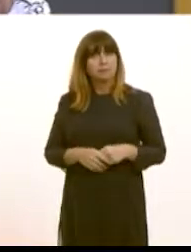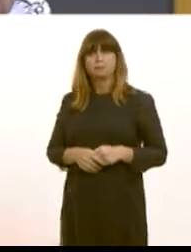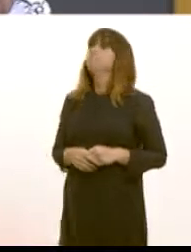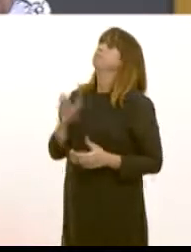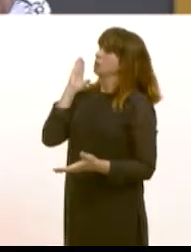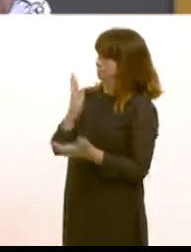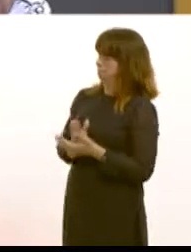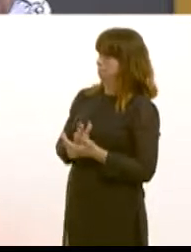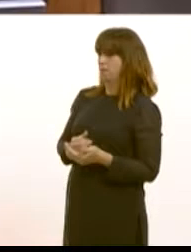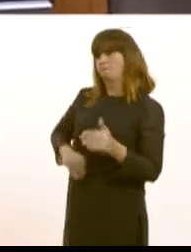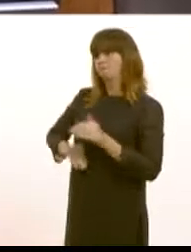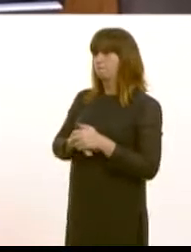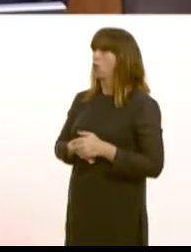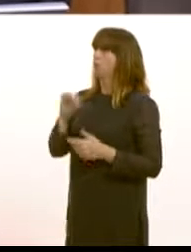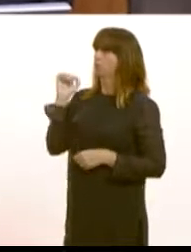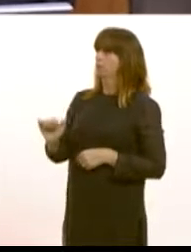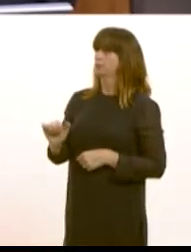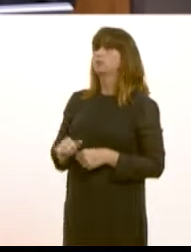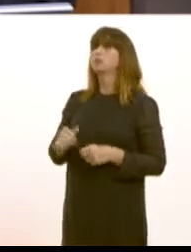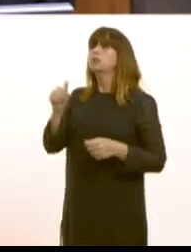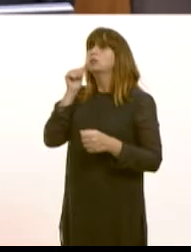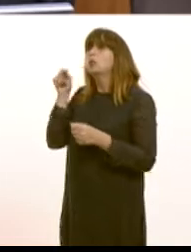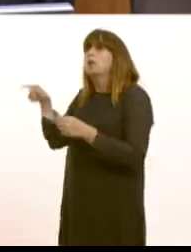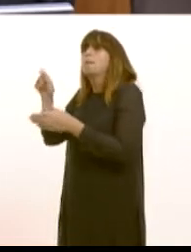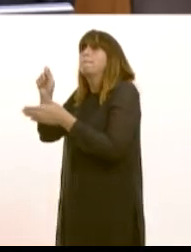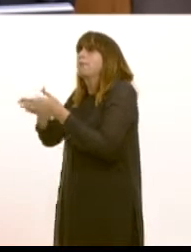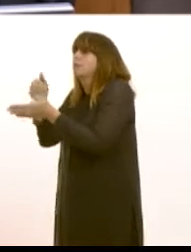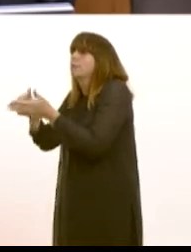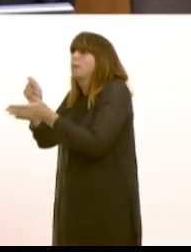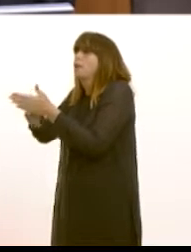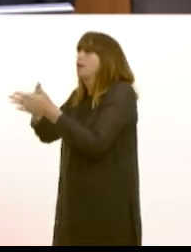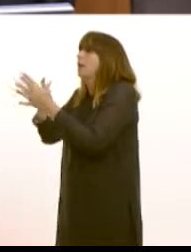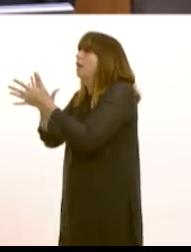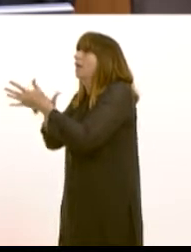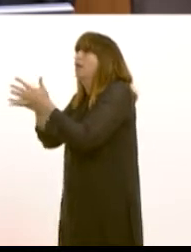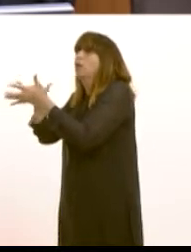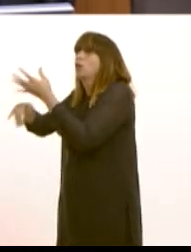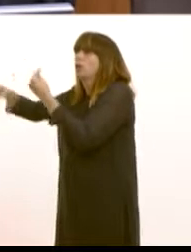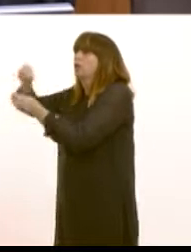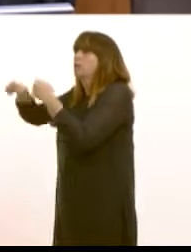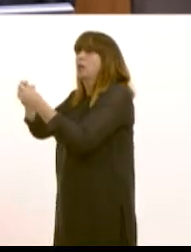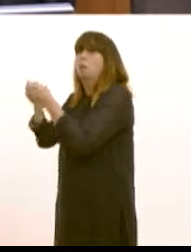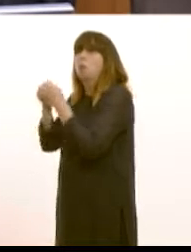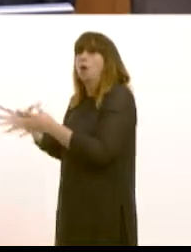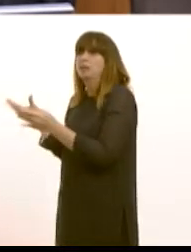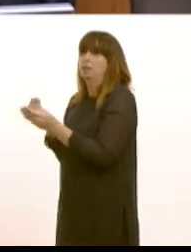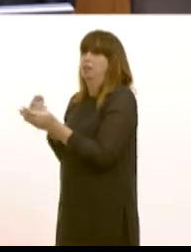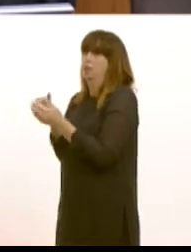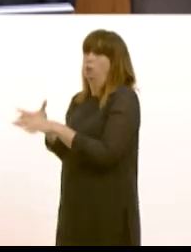that commitment 100% we know that where markets have been introduced in the NHS elsewhere that they have led to waste and inefficiency the